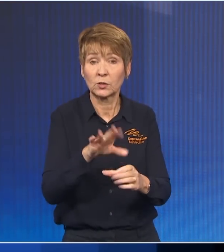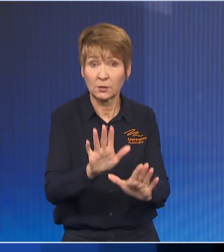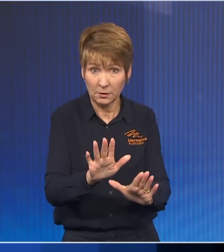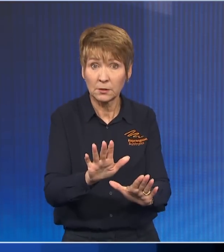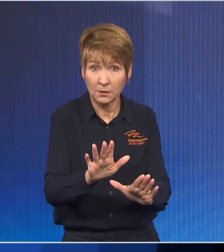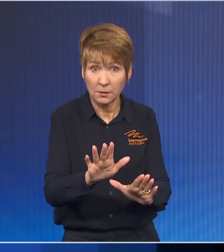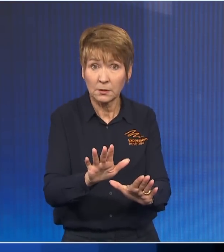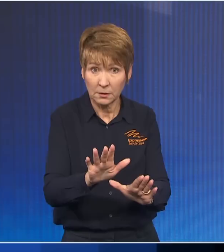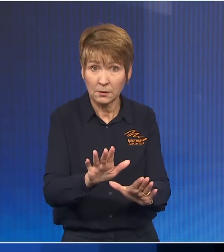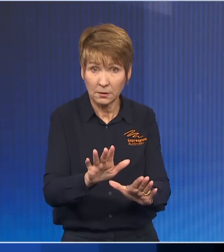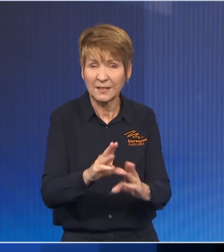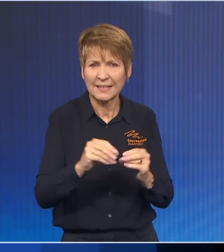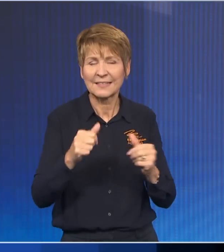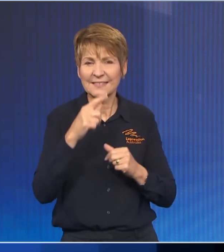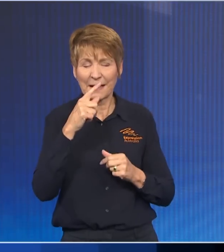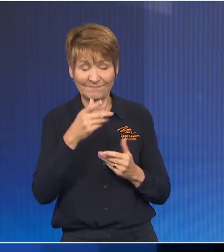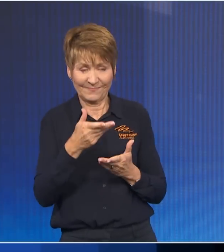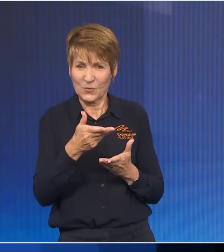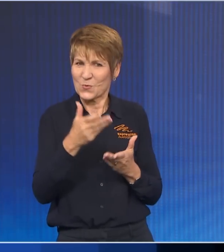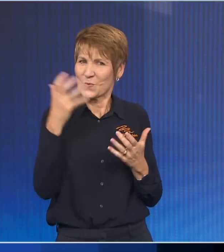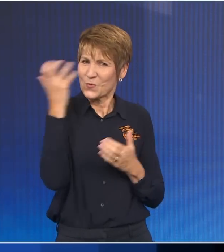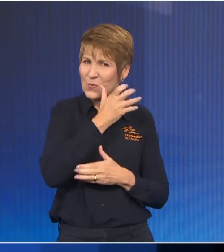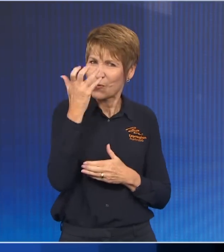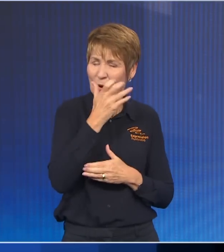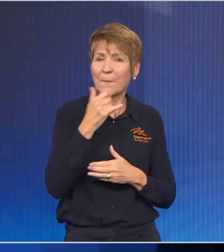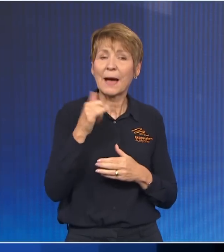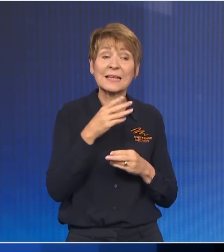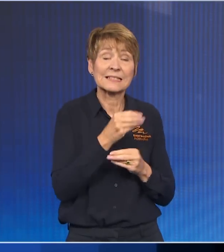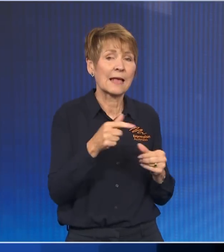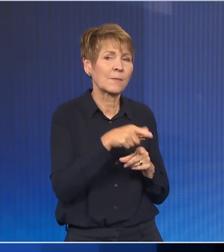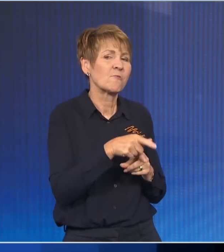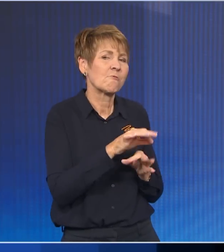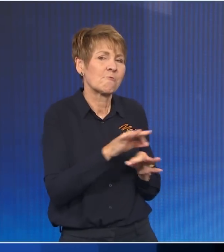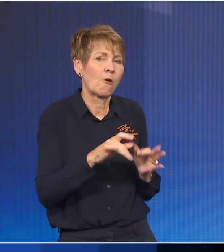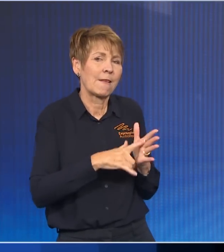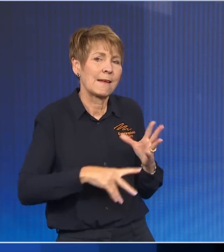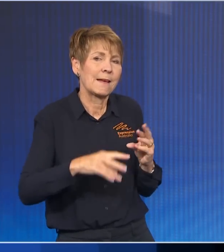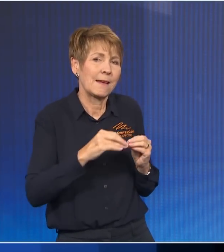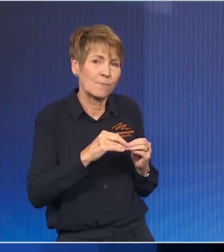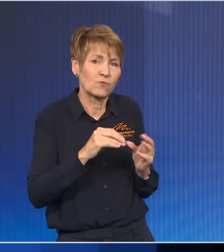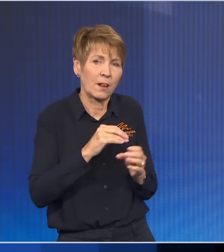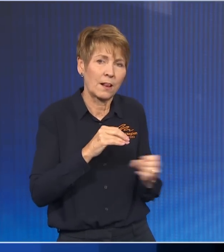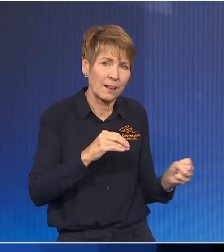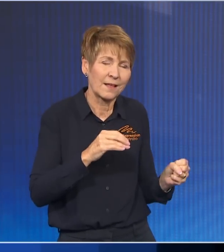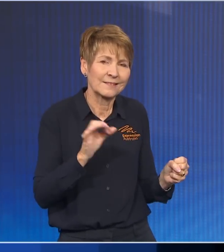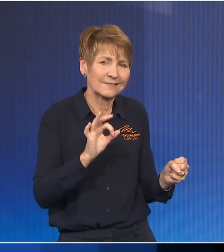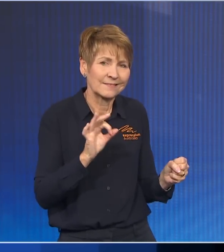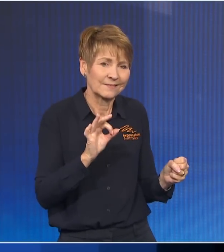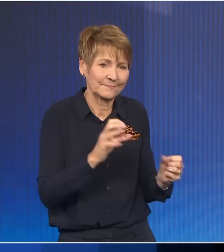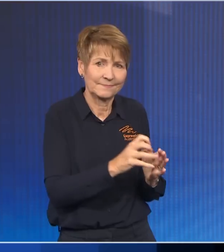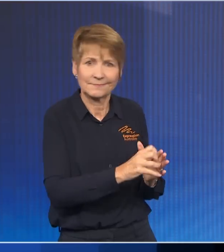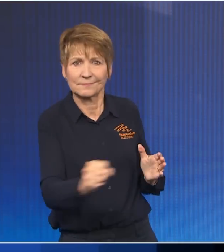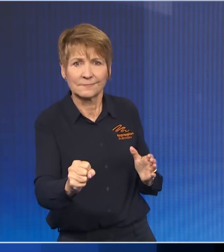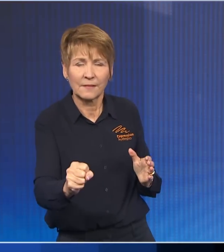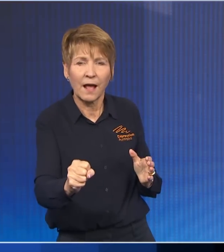aspirational voters. Whilst they may not have become Liberal seats last night, in so many of them, the vote is changing.